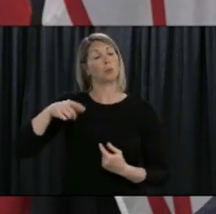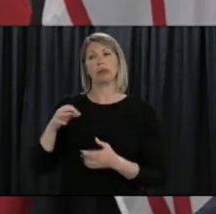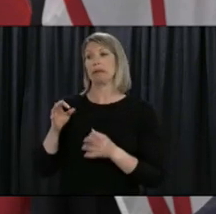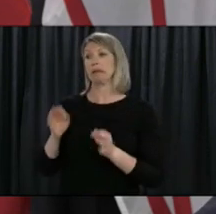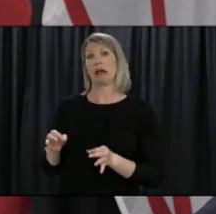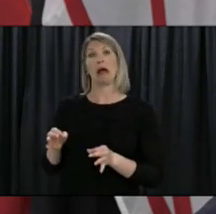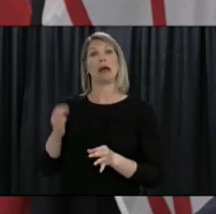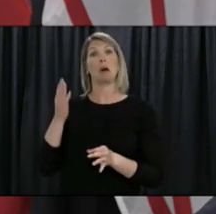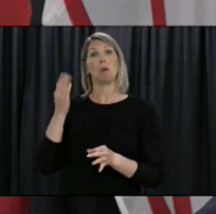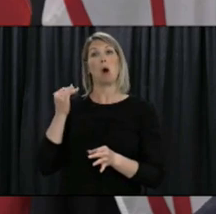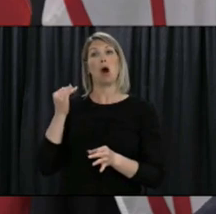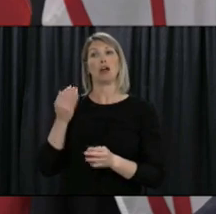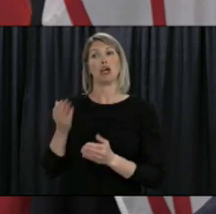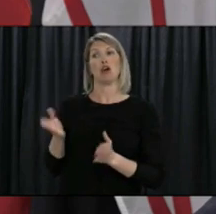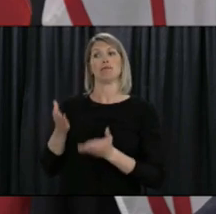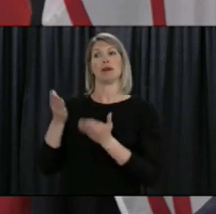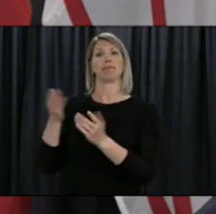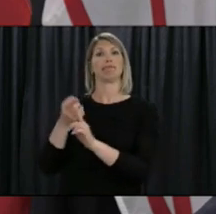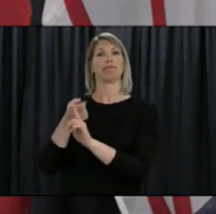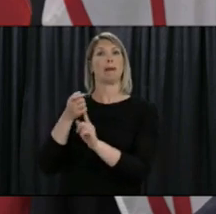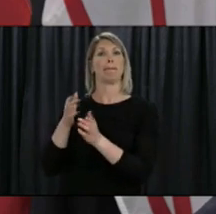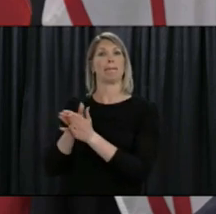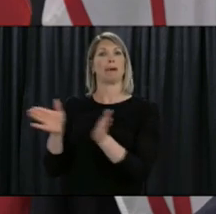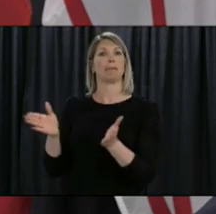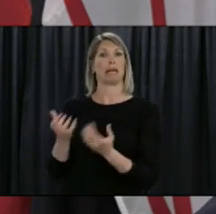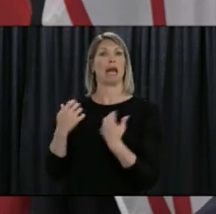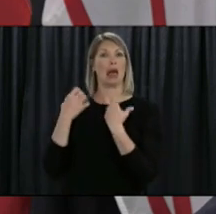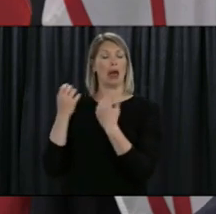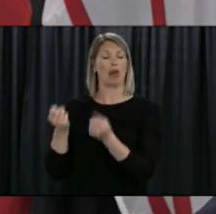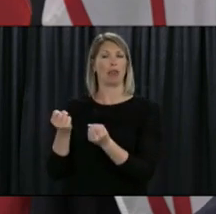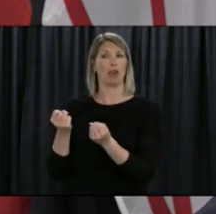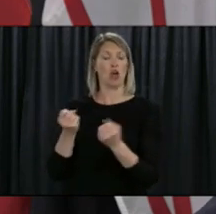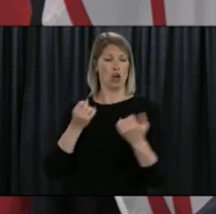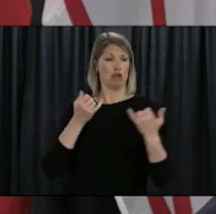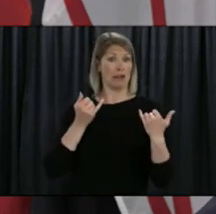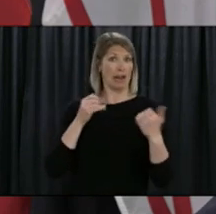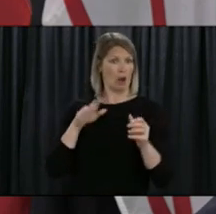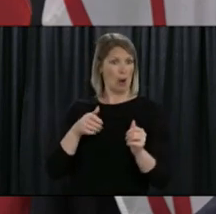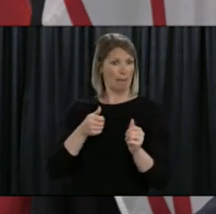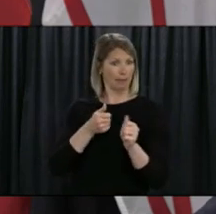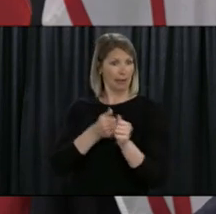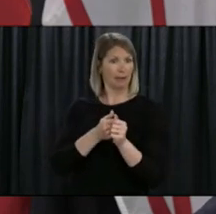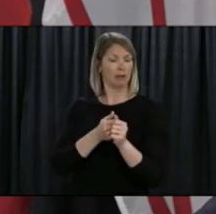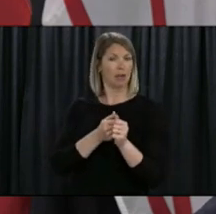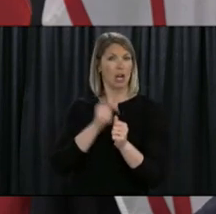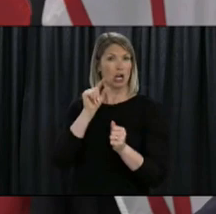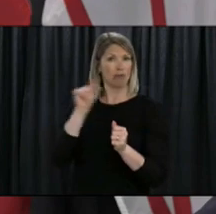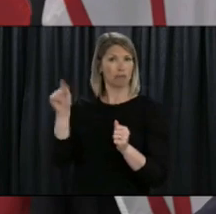the recommendation of public health. So right now as far as I know that the province has not been served